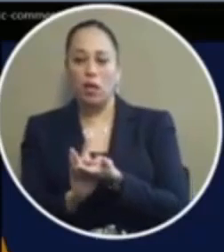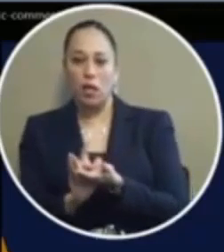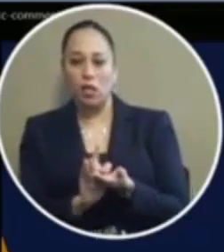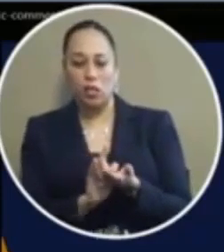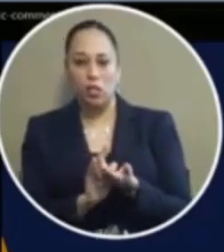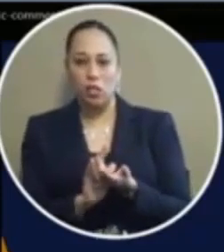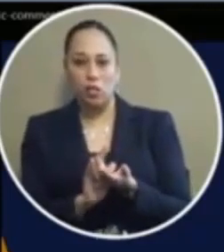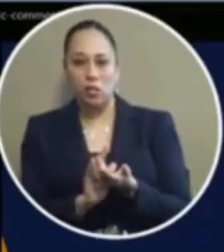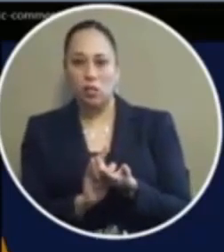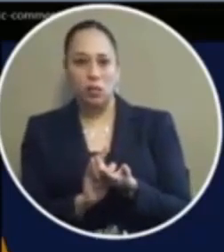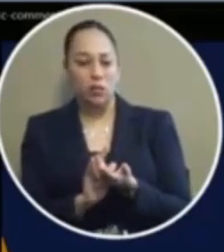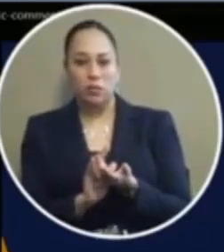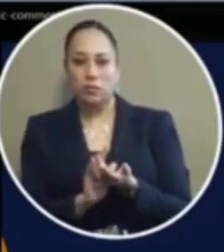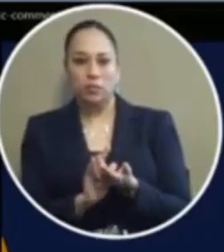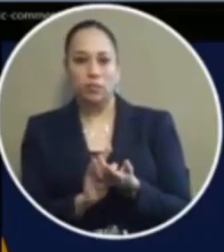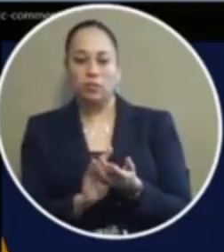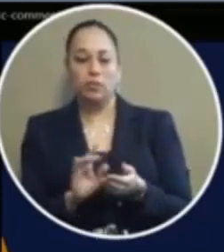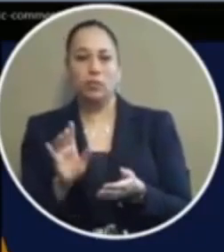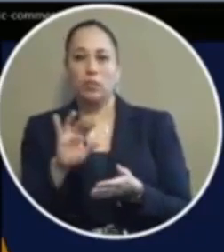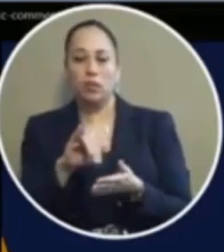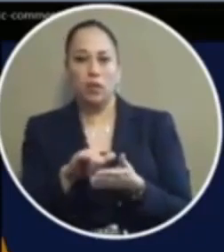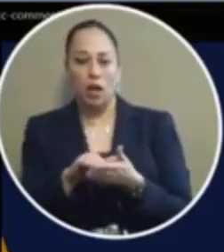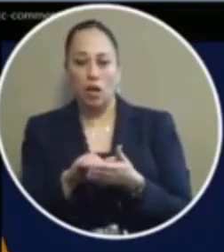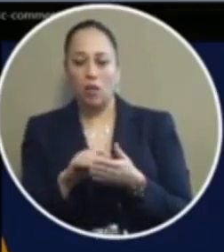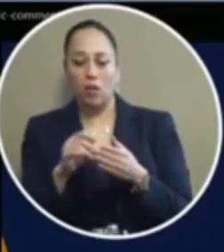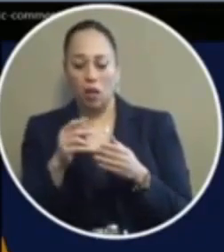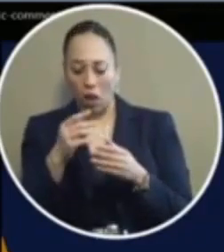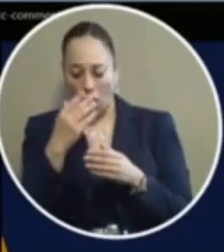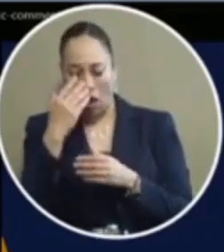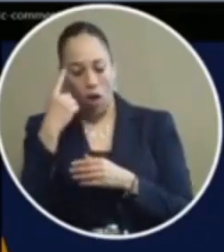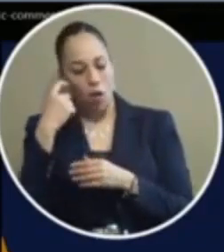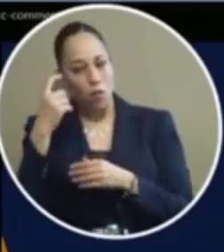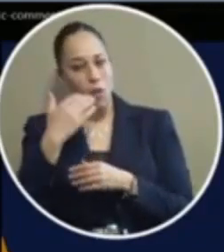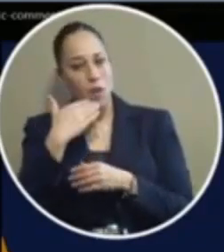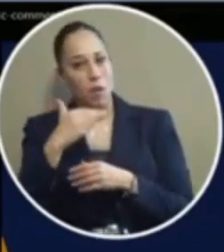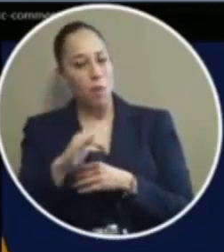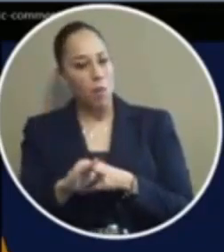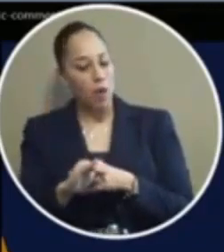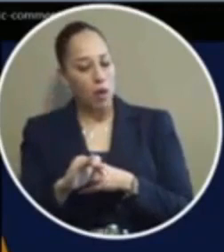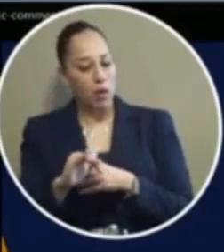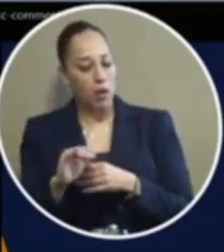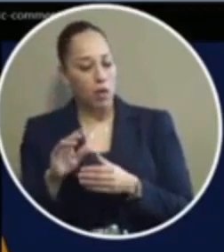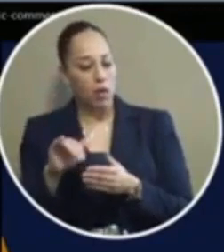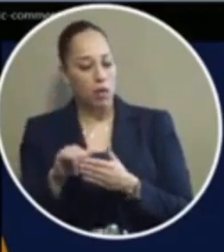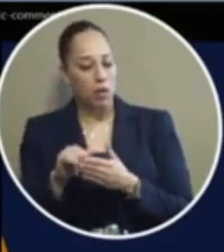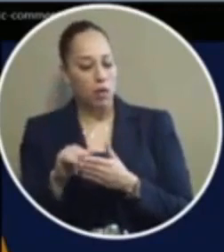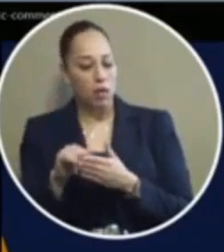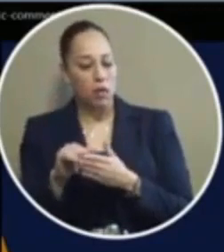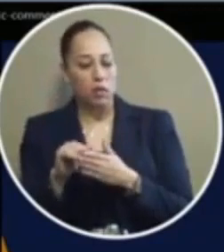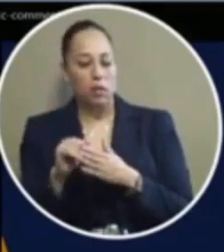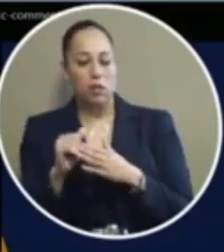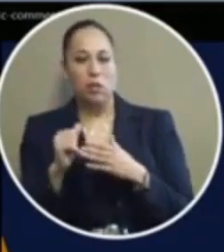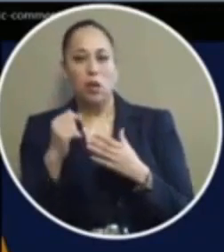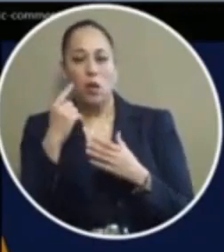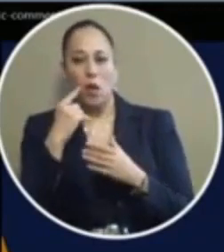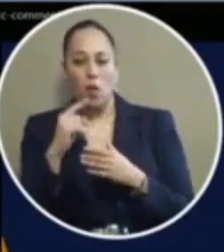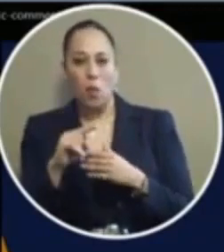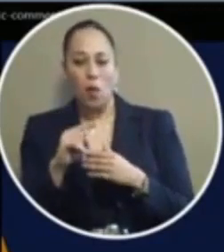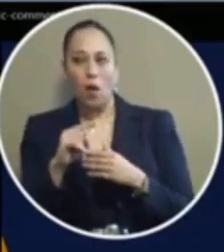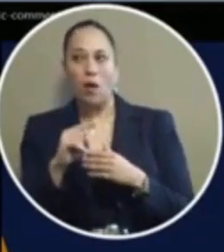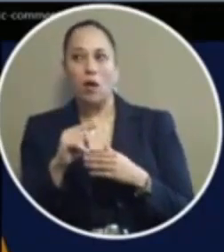for ptsd depression anxiety and nightmare three of them were to counteract the side effects of the other nine